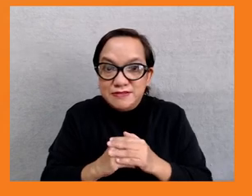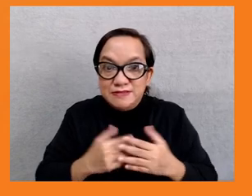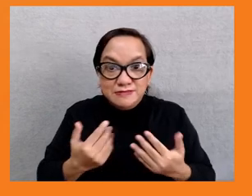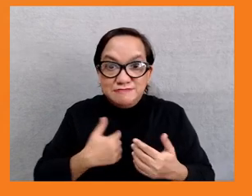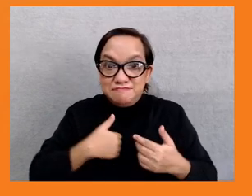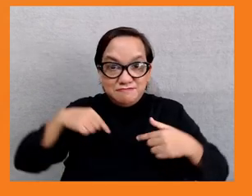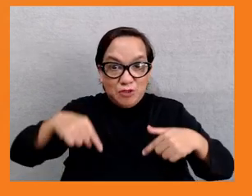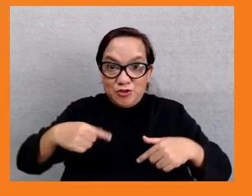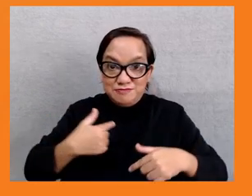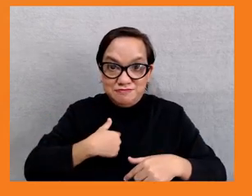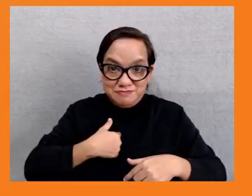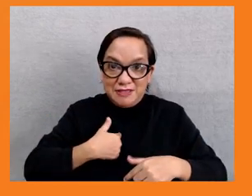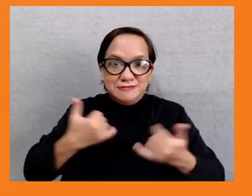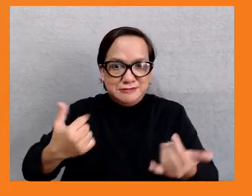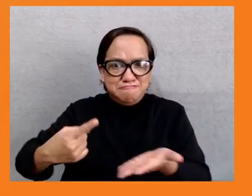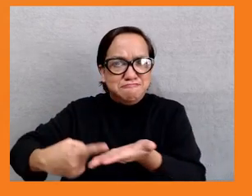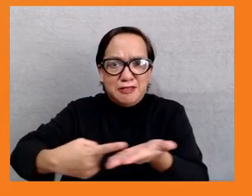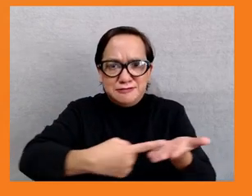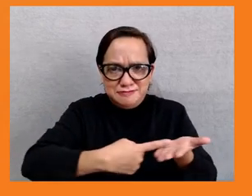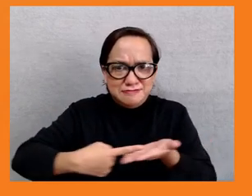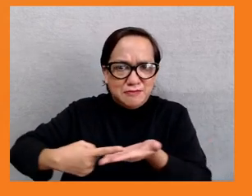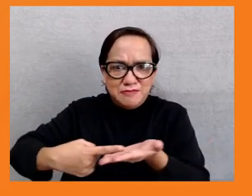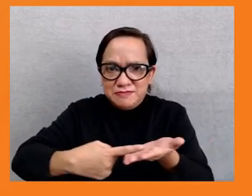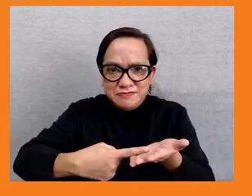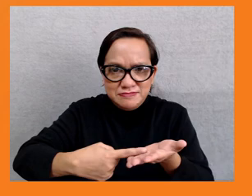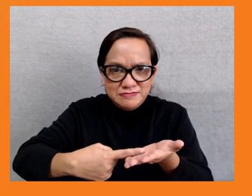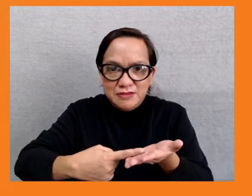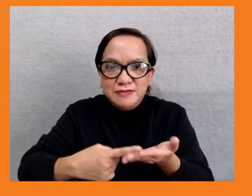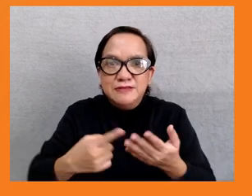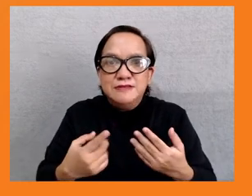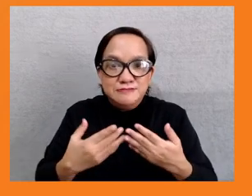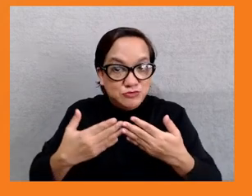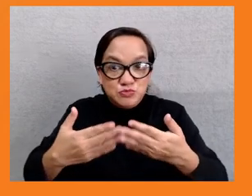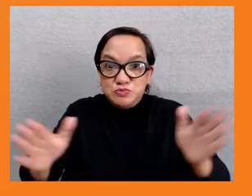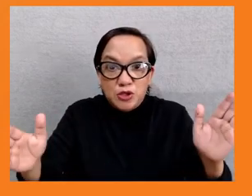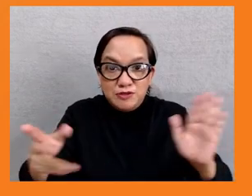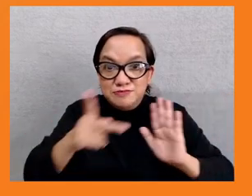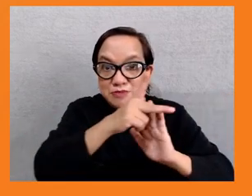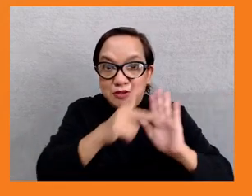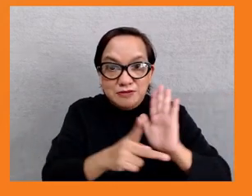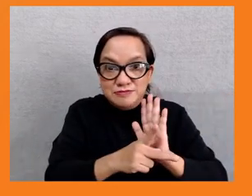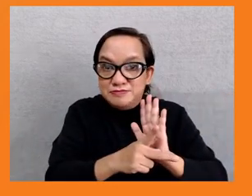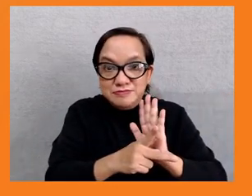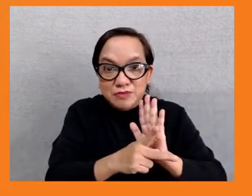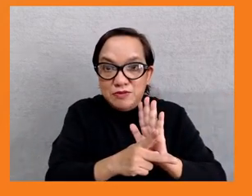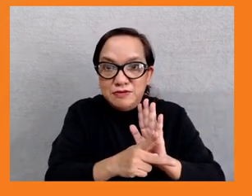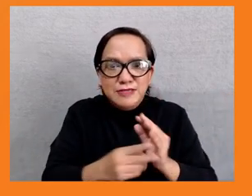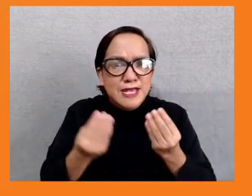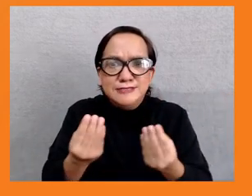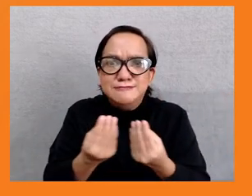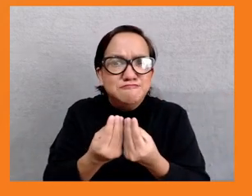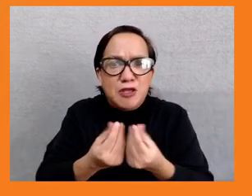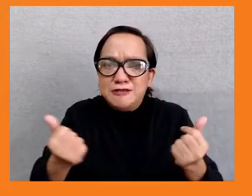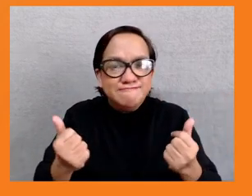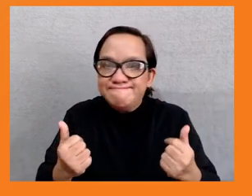about some of the public policy priorities for responding to the inequality, especially looking kind of to the